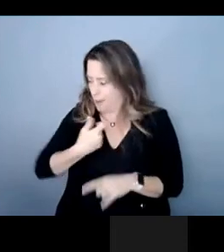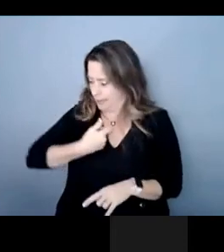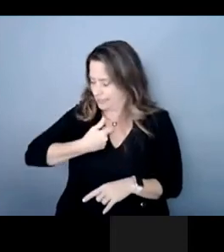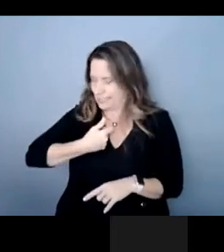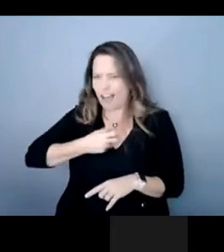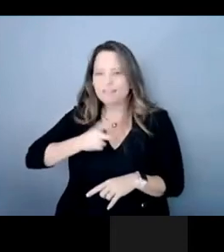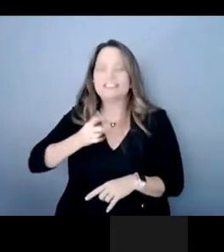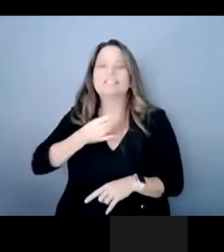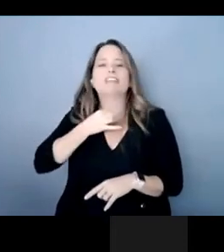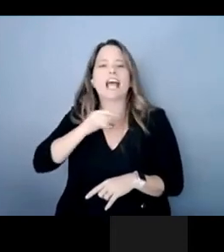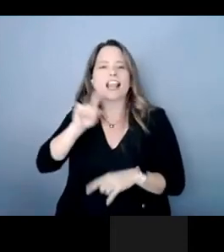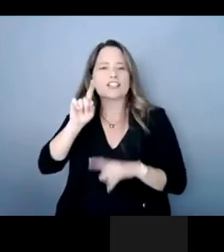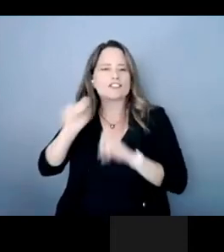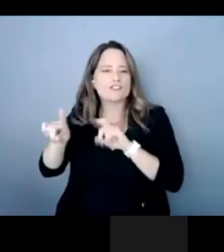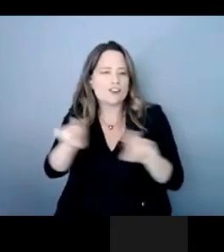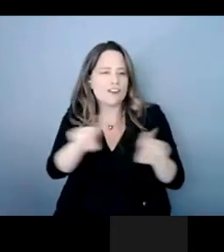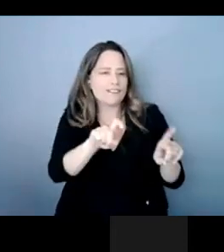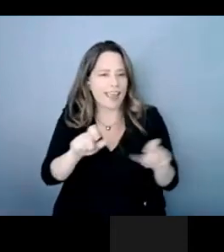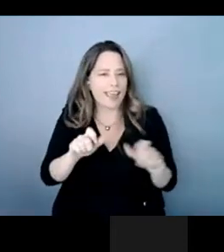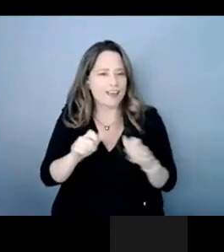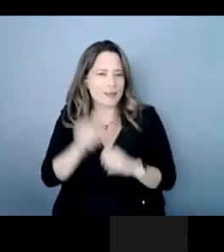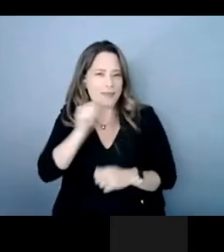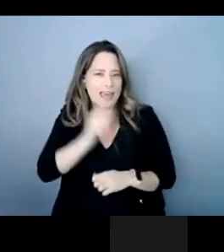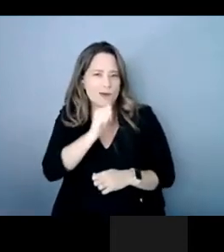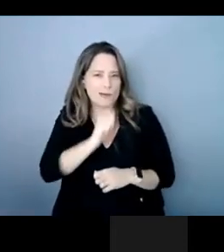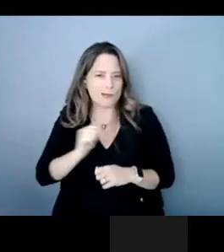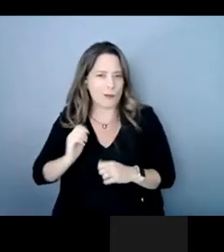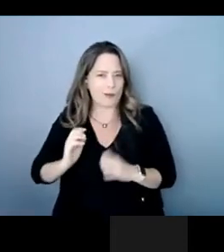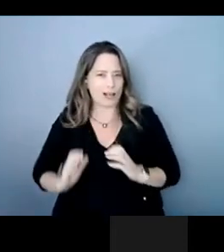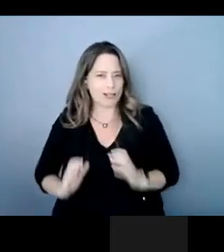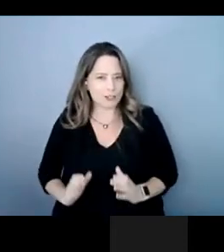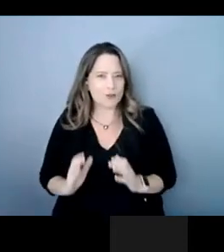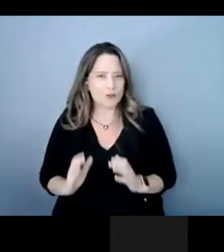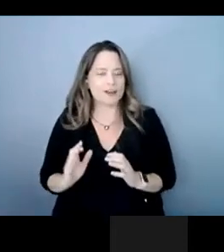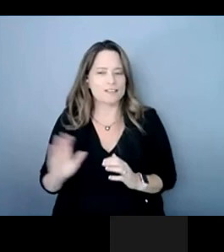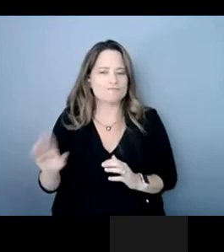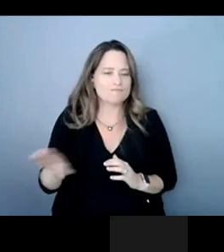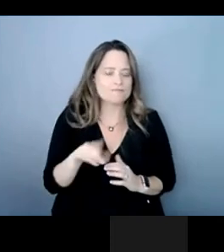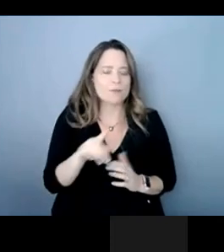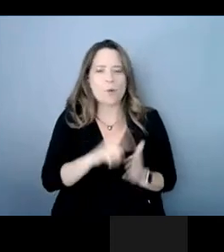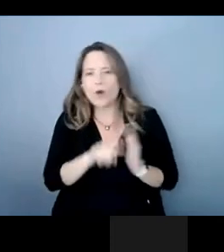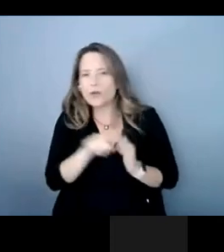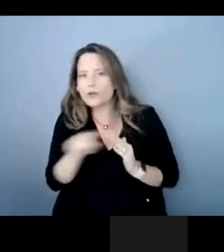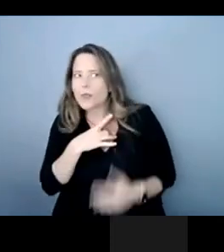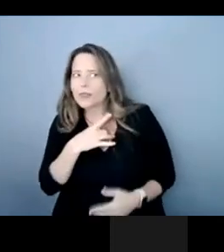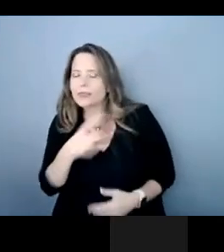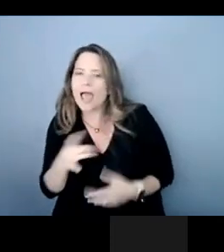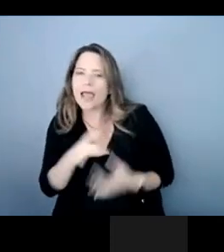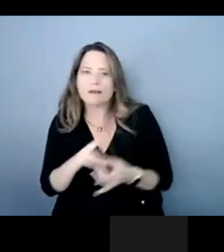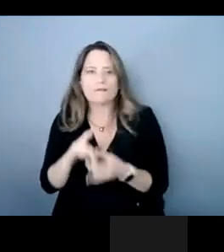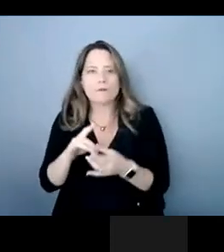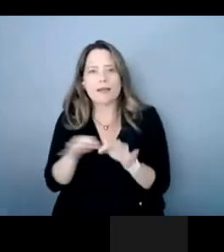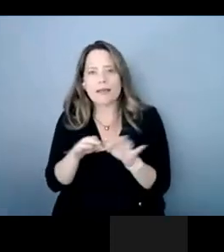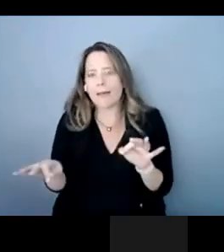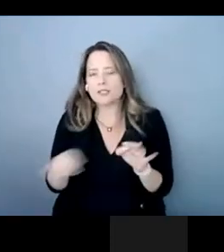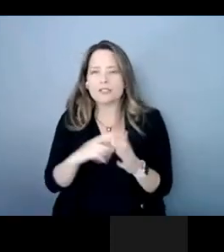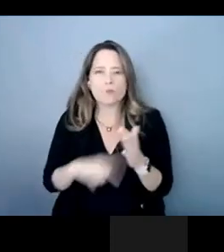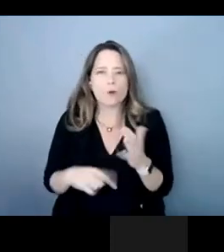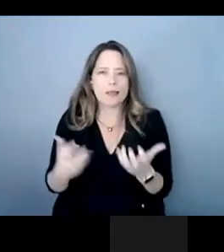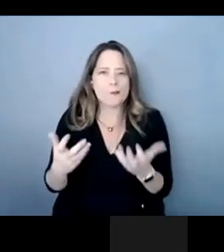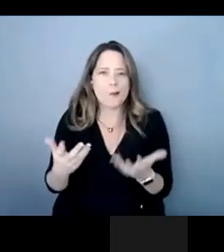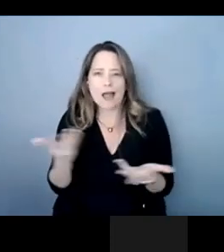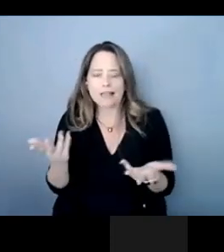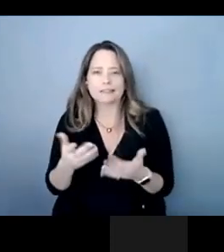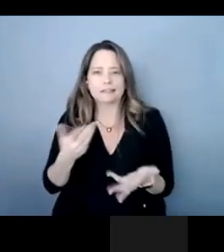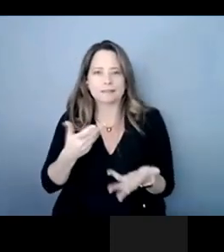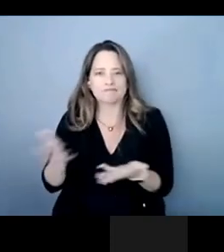with my consumers here in arizona about what what they liked in captions what they were looking for and and